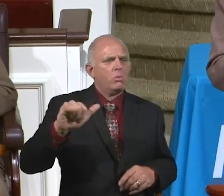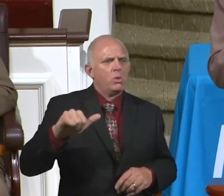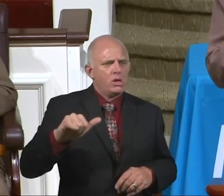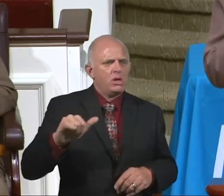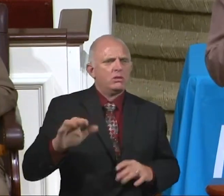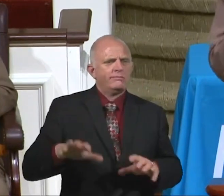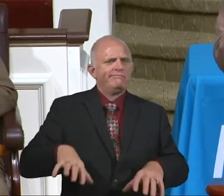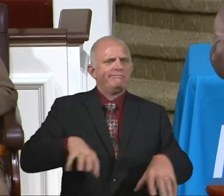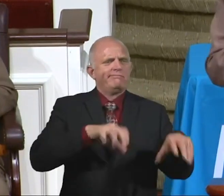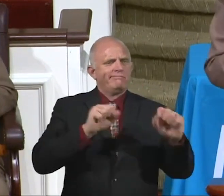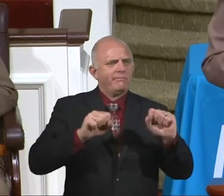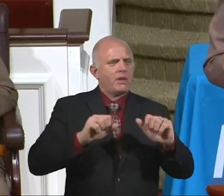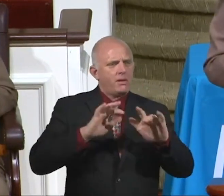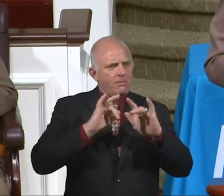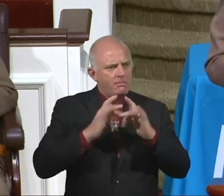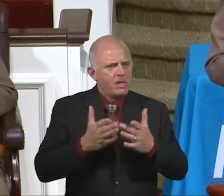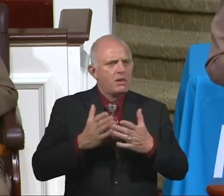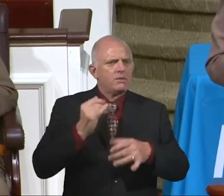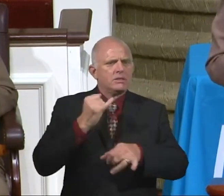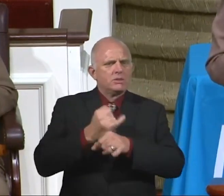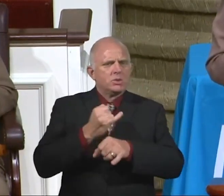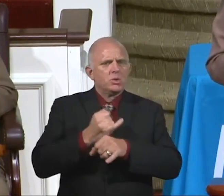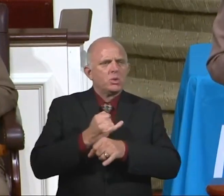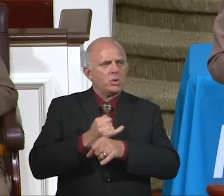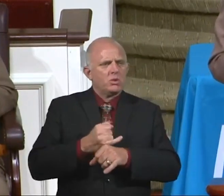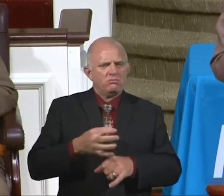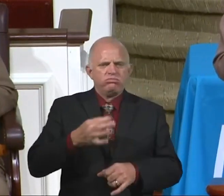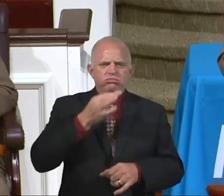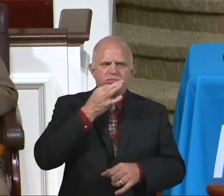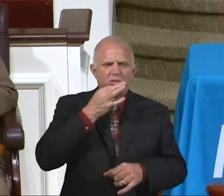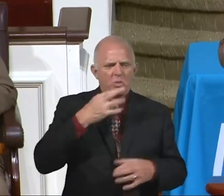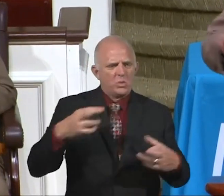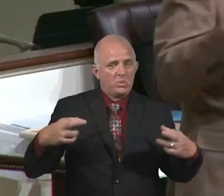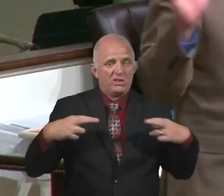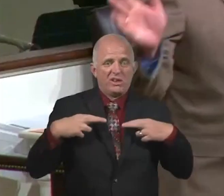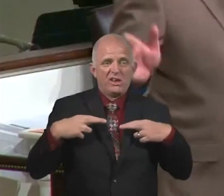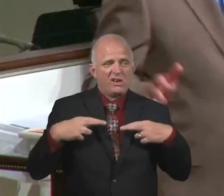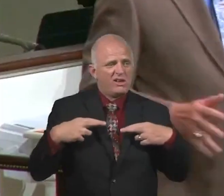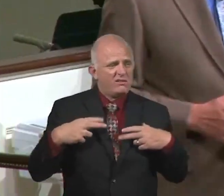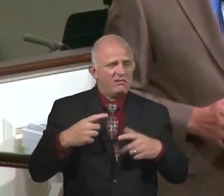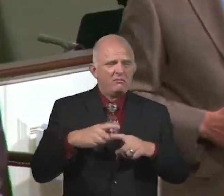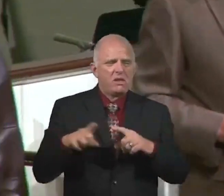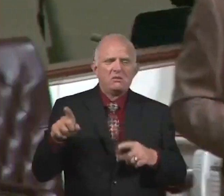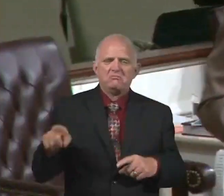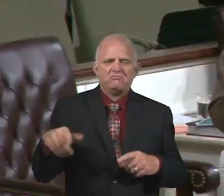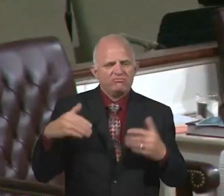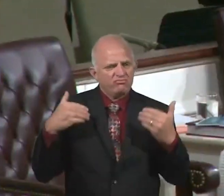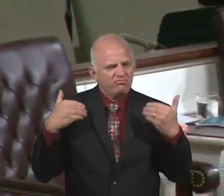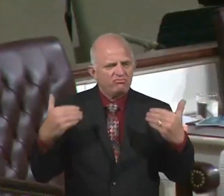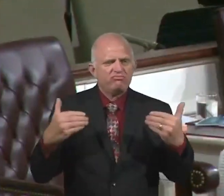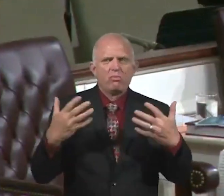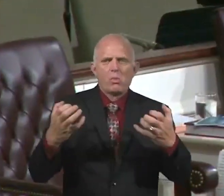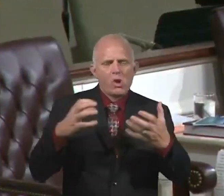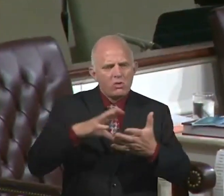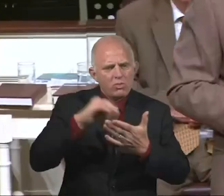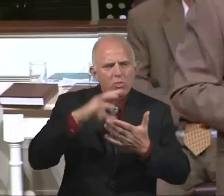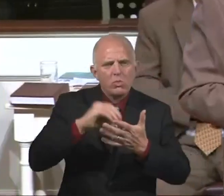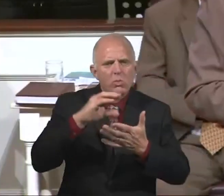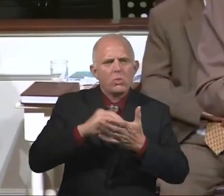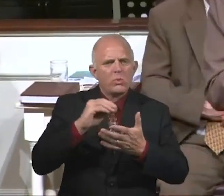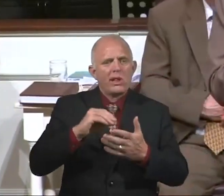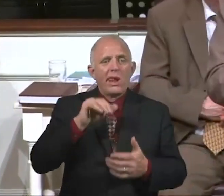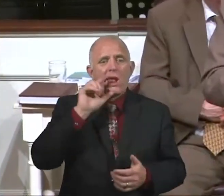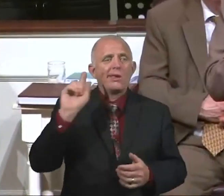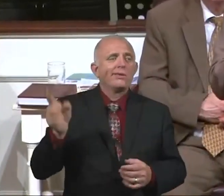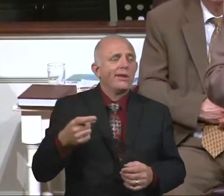as he gets ready to retire. But he's had an appetite to learn. Didn't just say, you know what? I've been there, done that, bought the T-shirt and I'm good. Foot of fork in me,